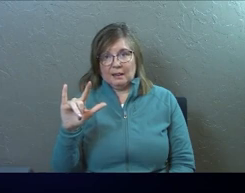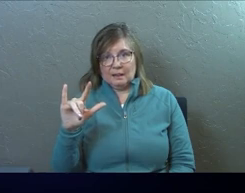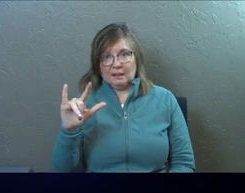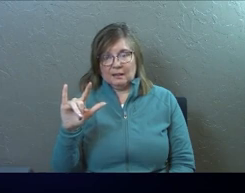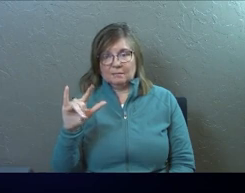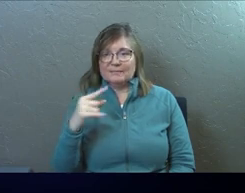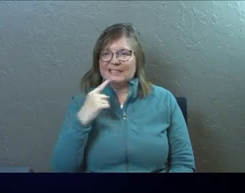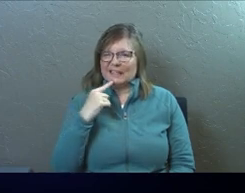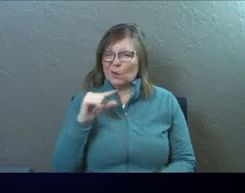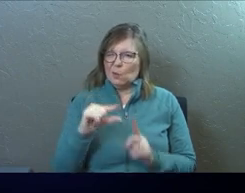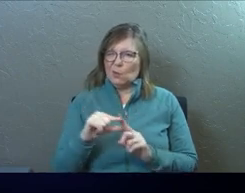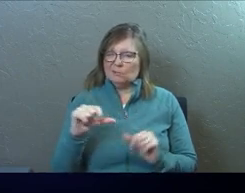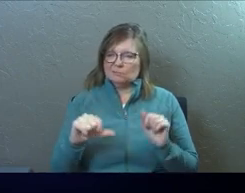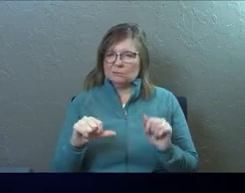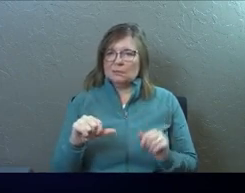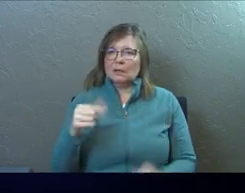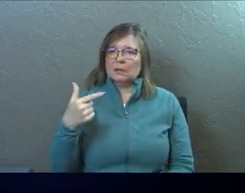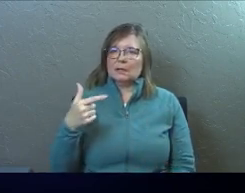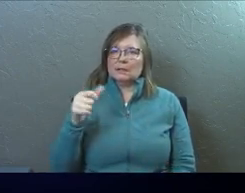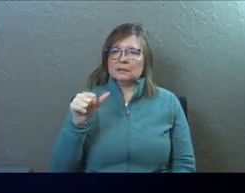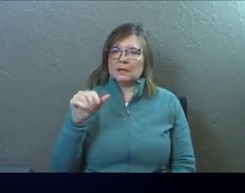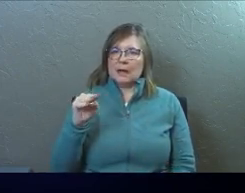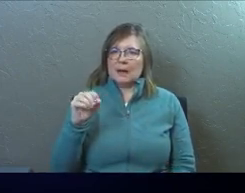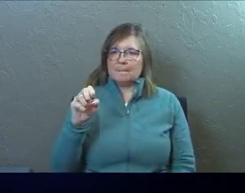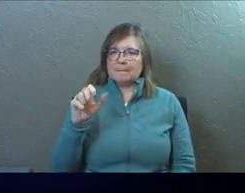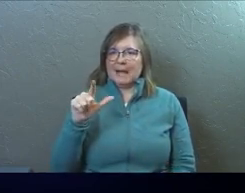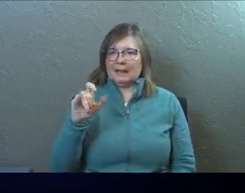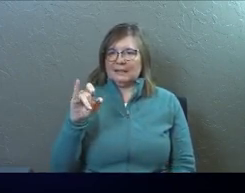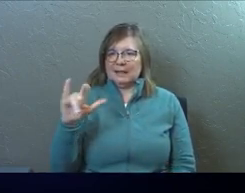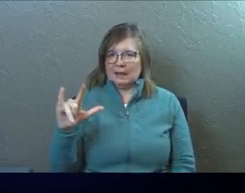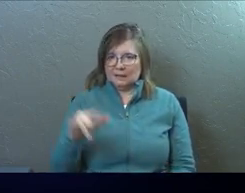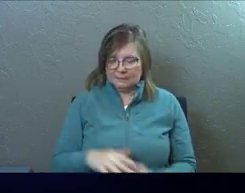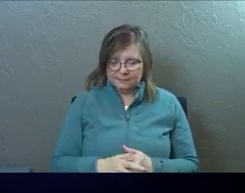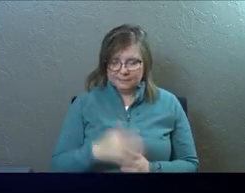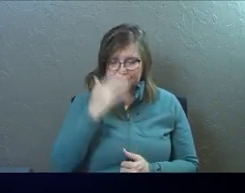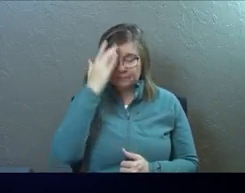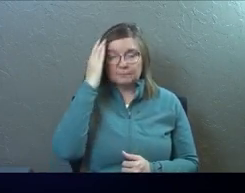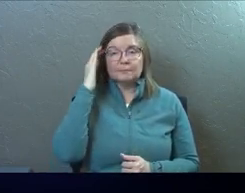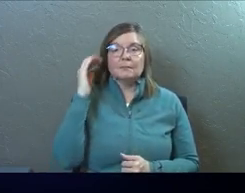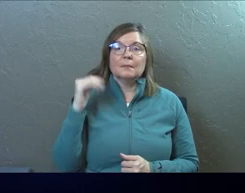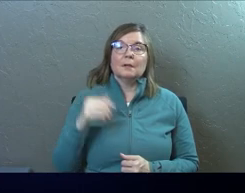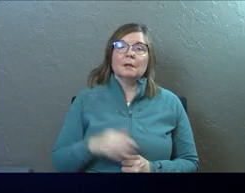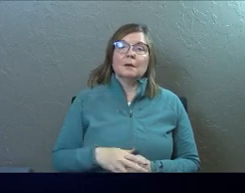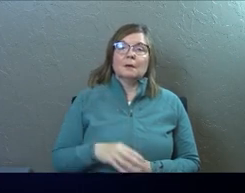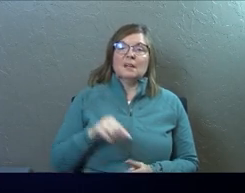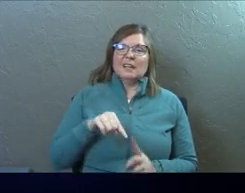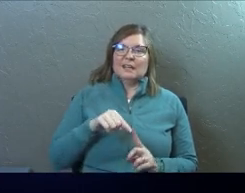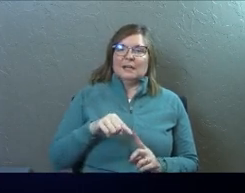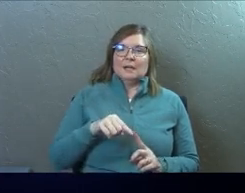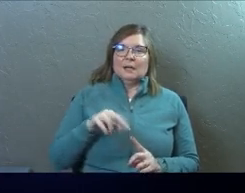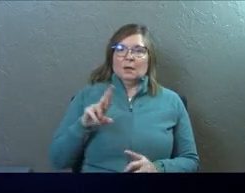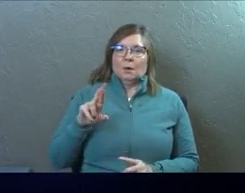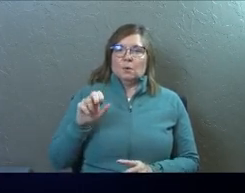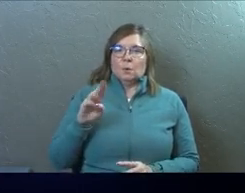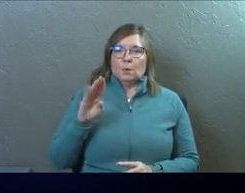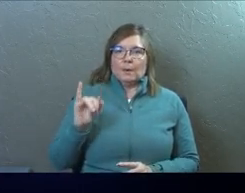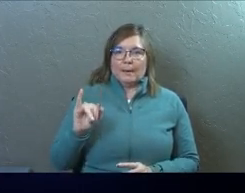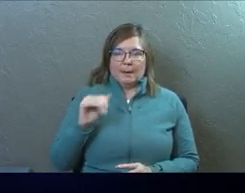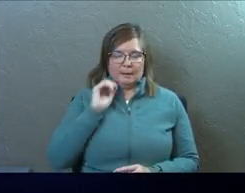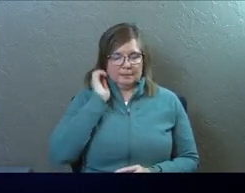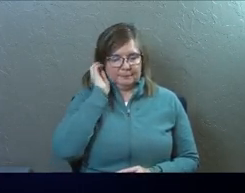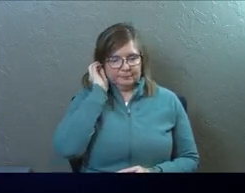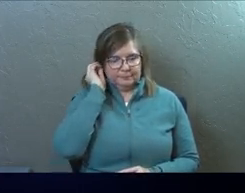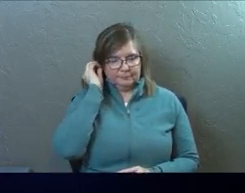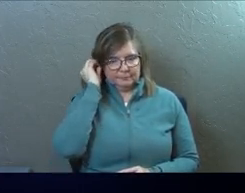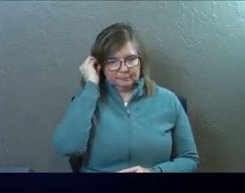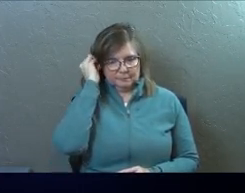Gamaliel. Say it, Gamaliel. Gamaliel. So Gamaliel was this rabbi and this Pharisee at the